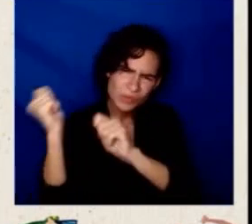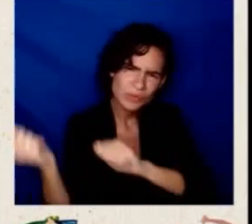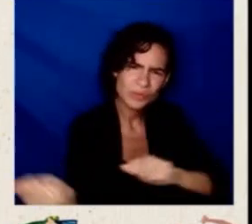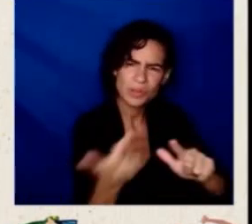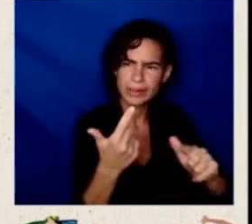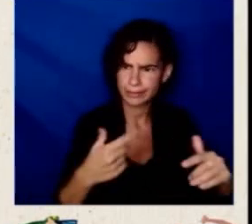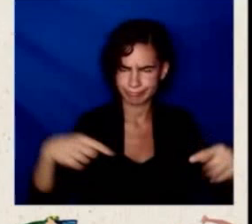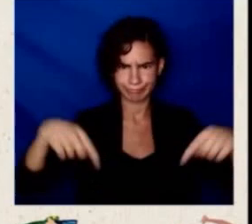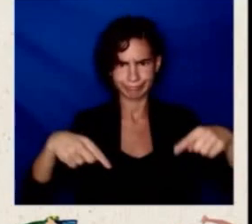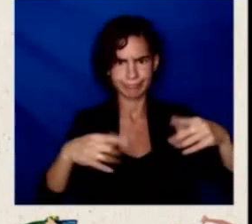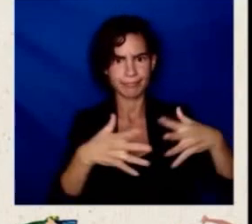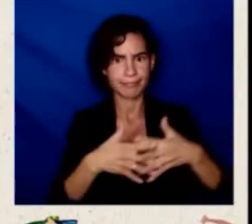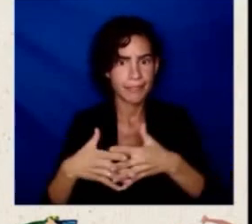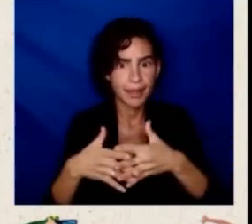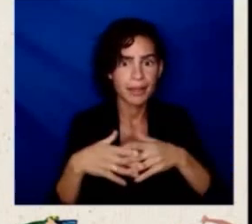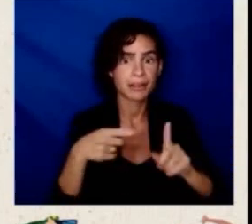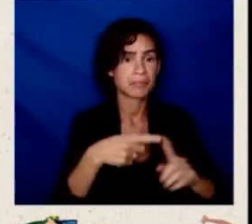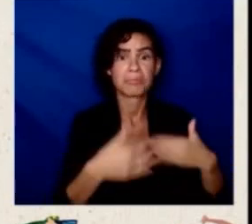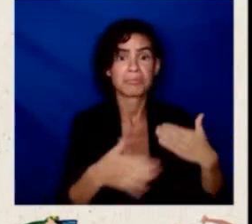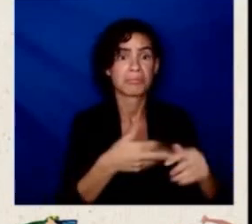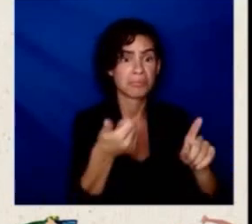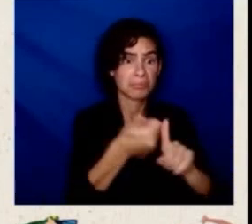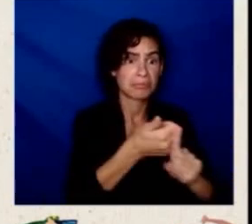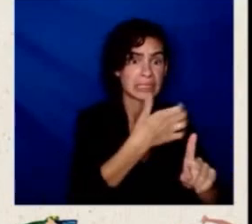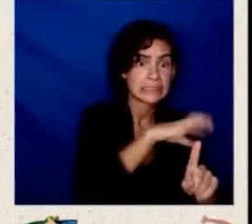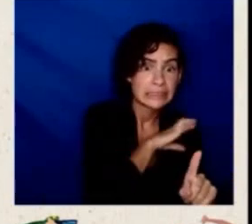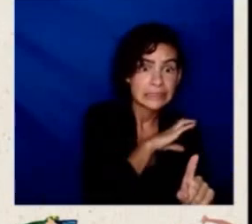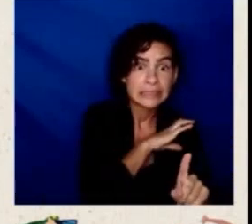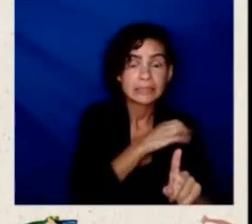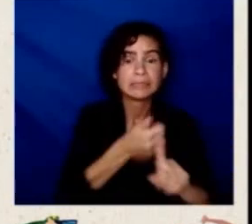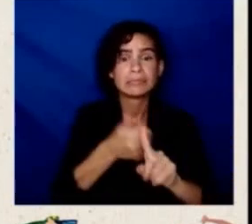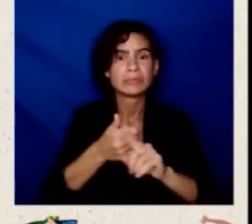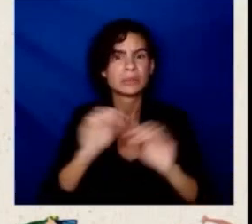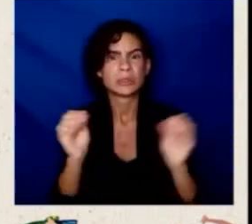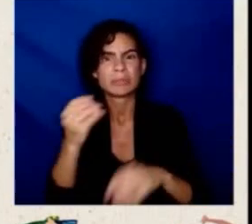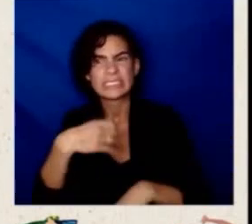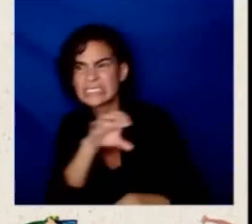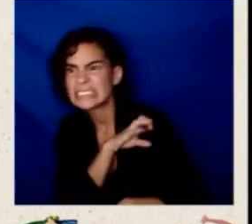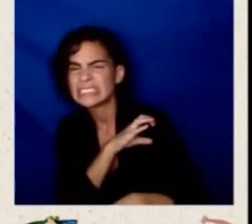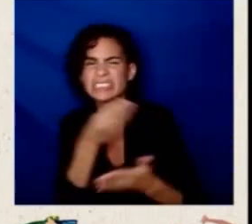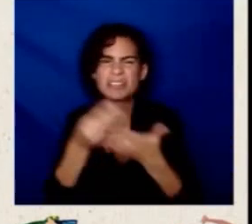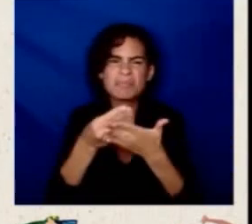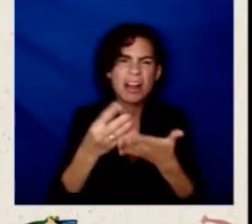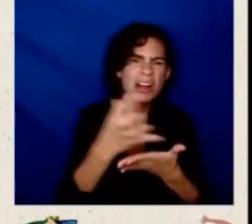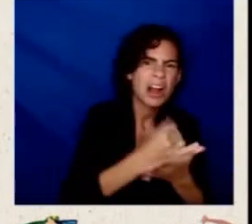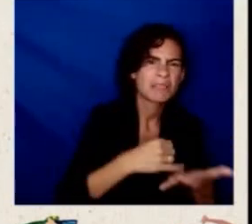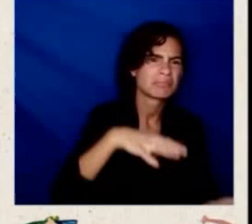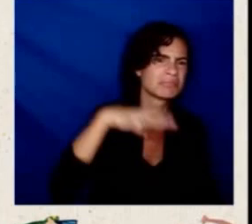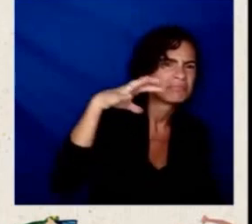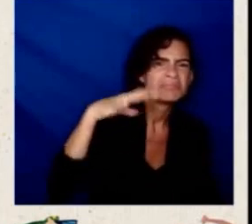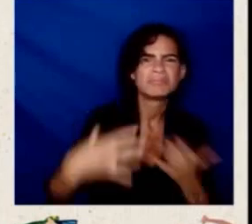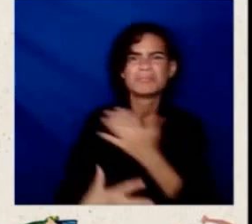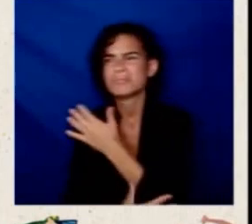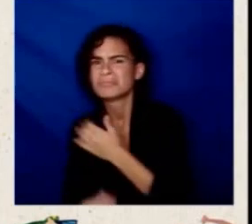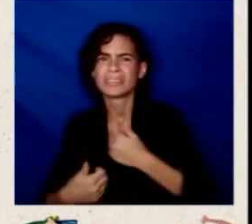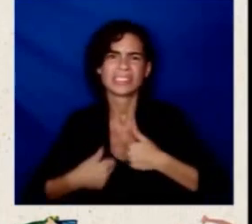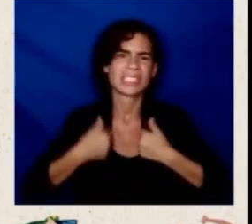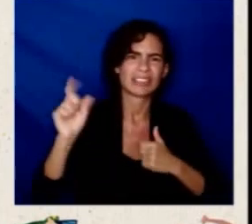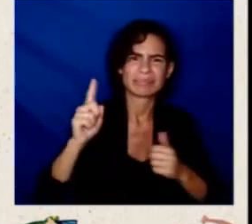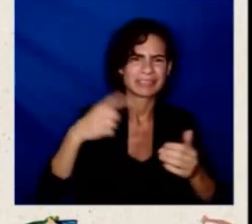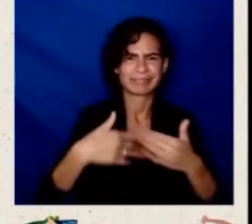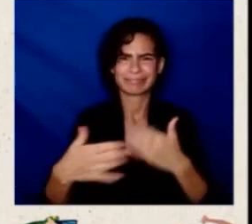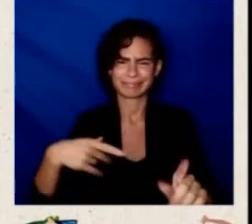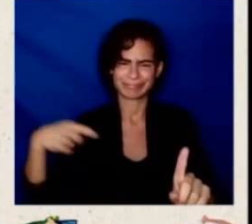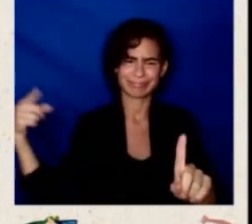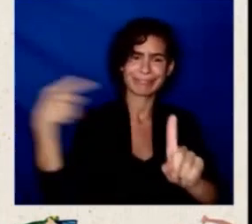or not, regardless of your income, your zip code, or your status, you would have access to the services and